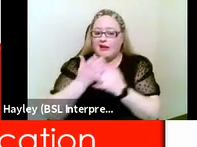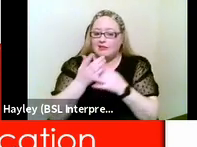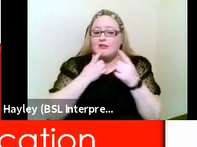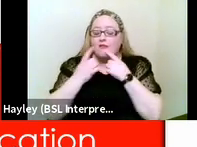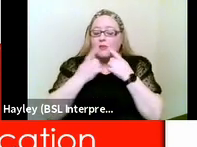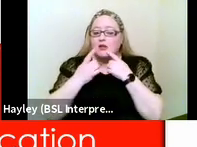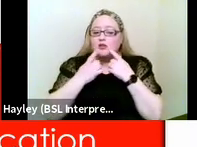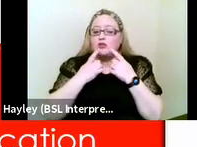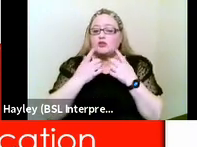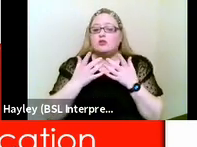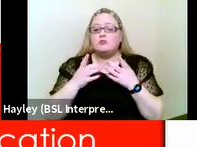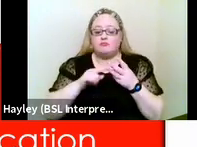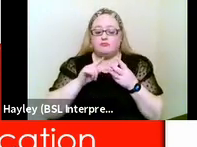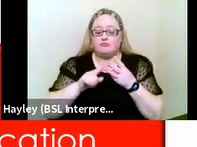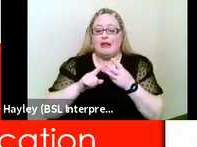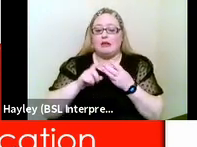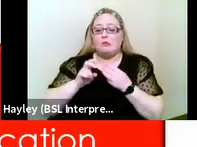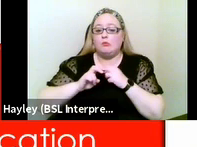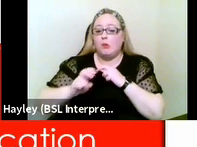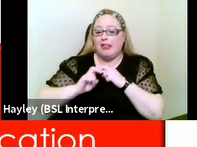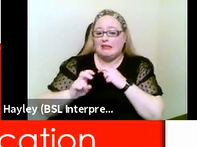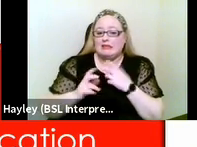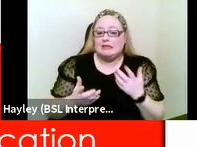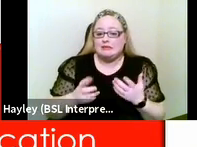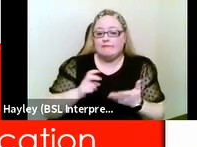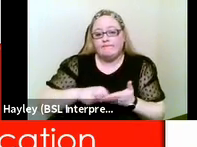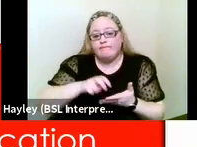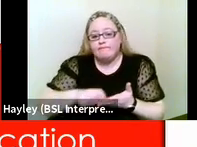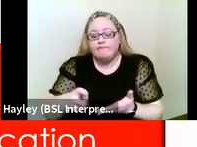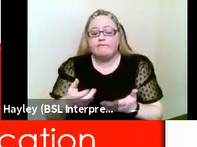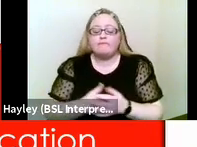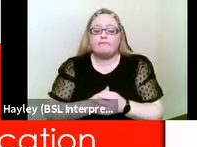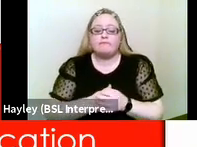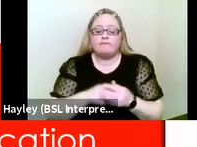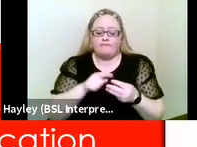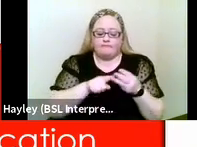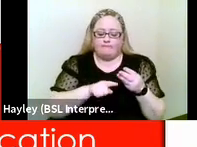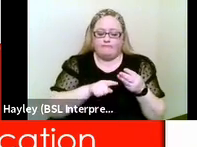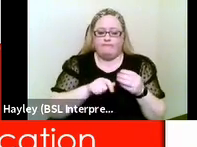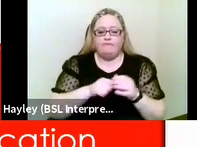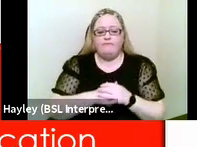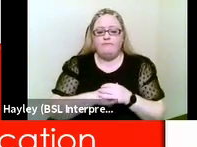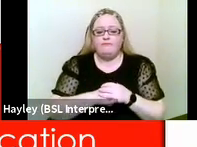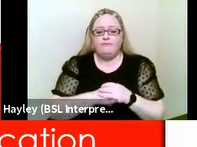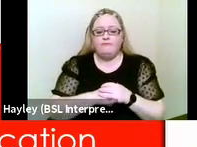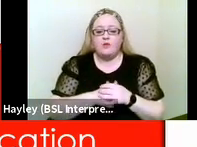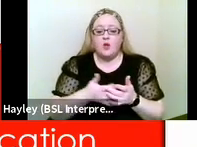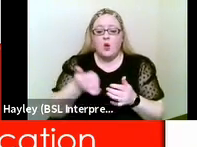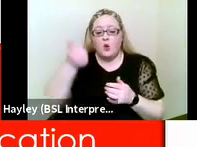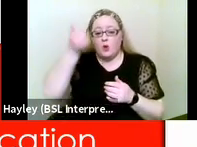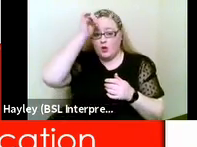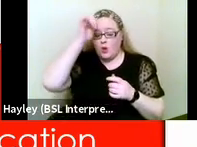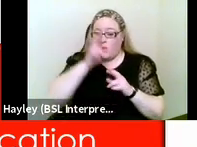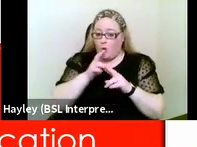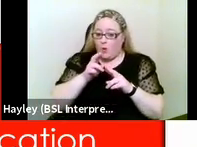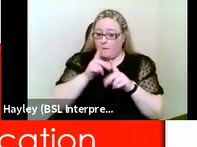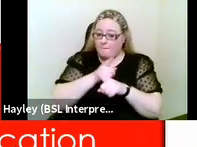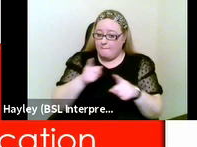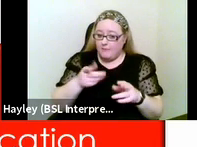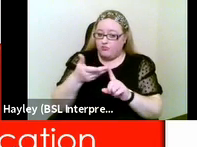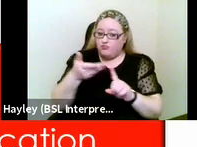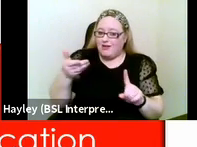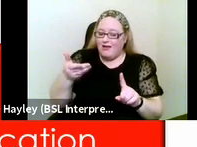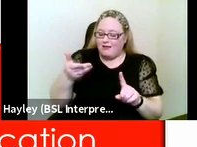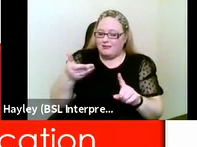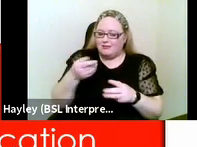and mobility so what we know here uh or i hope you recognize is